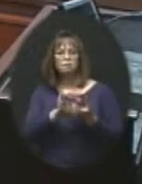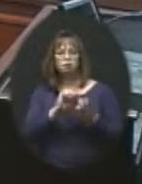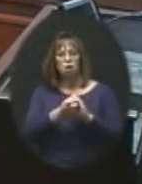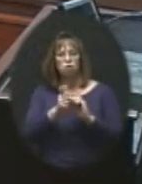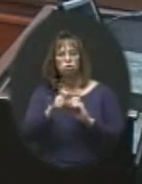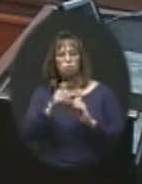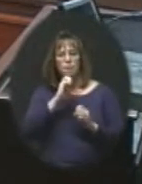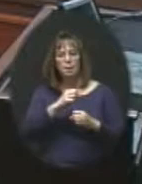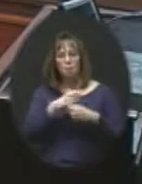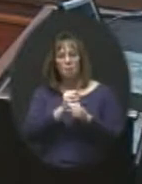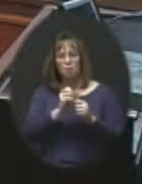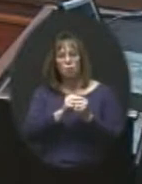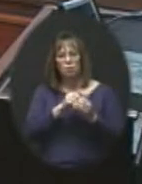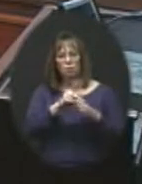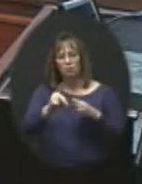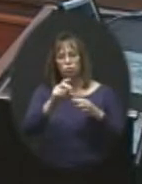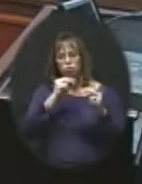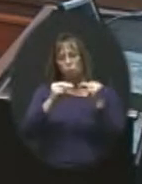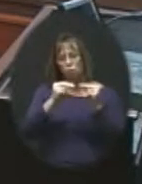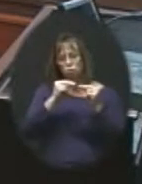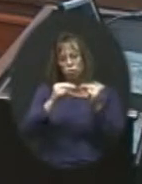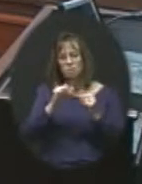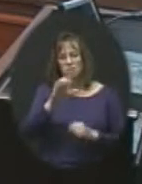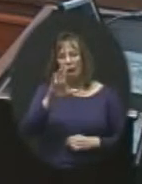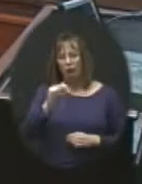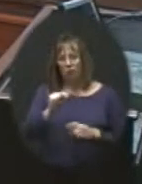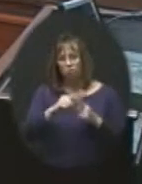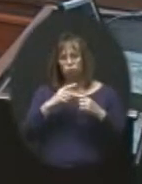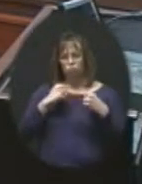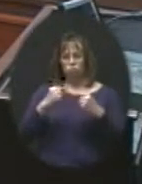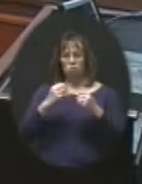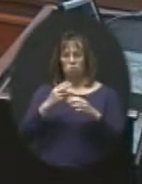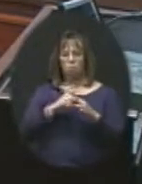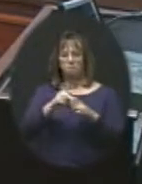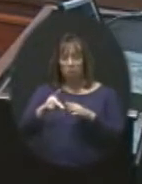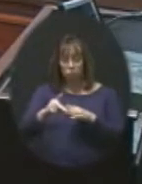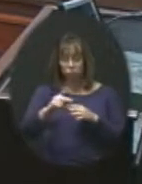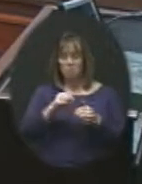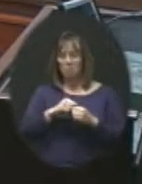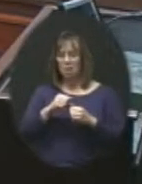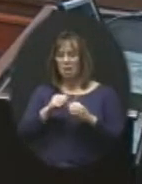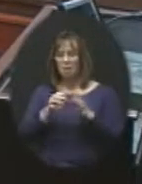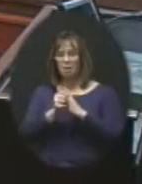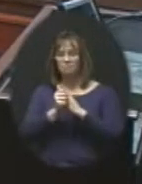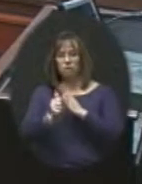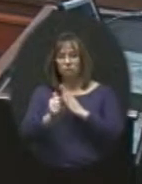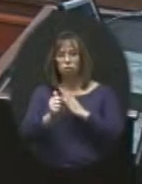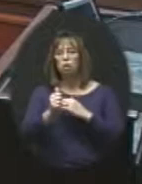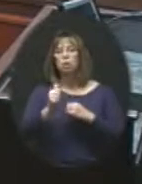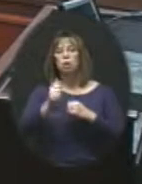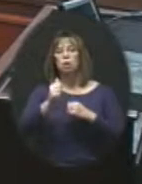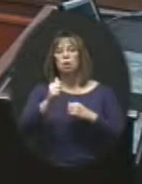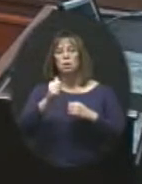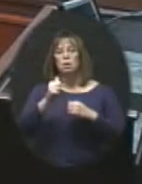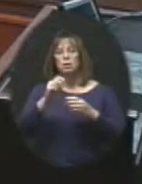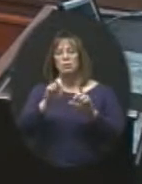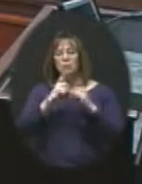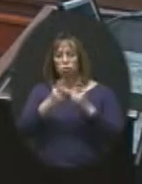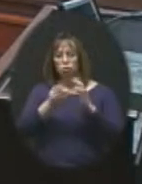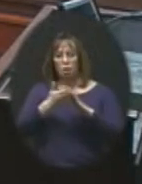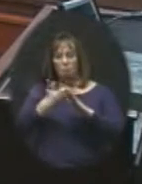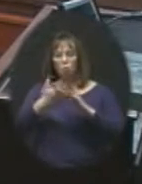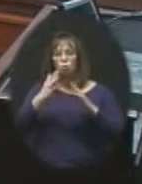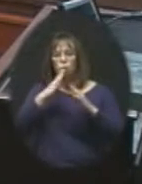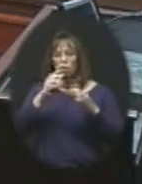should be made in the Professional Negotiations Act to strengthen professionalism and efficient district operations, which we would seek to